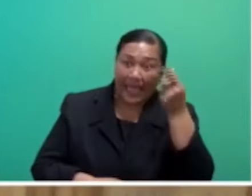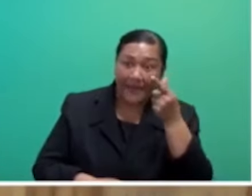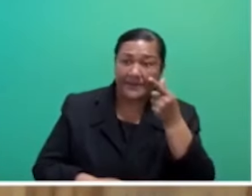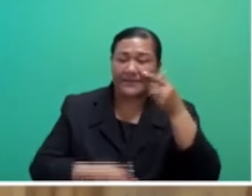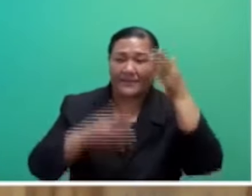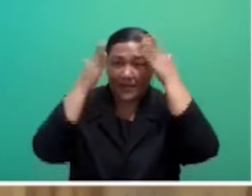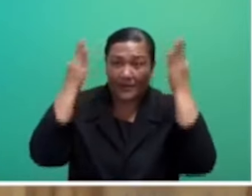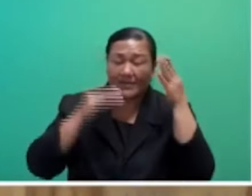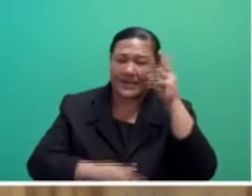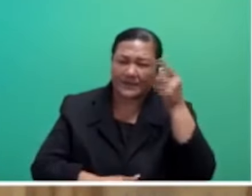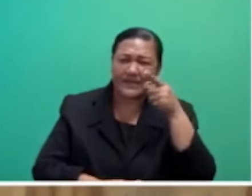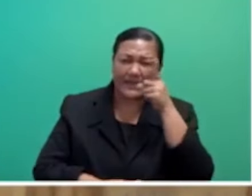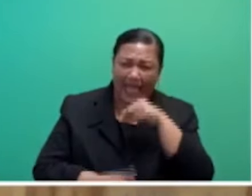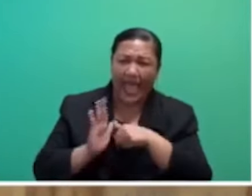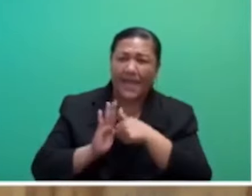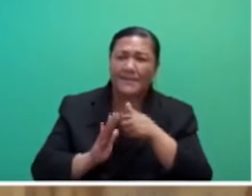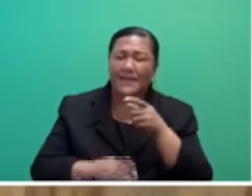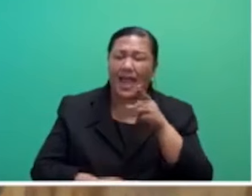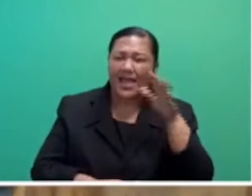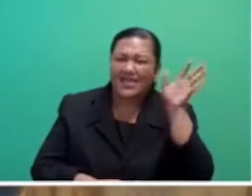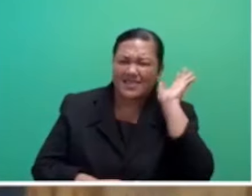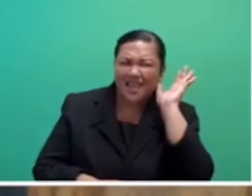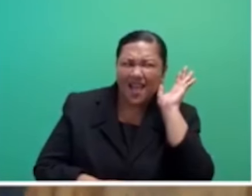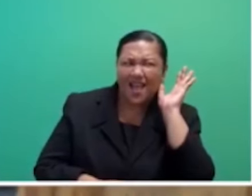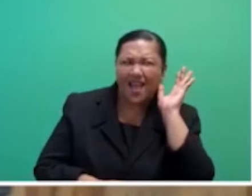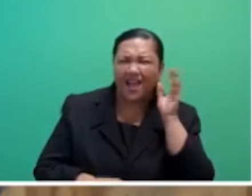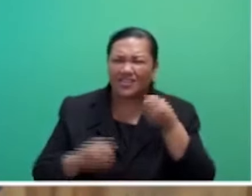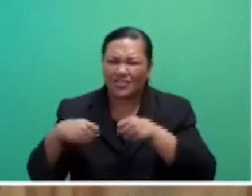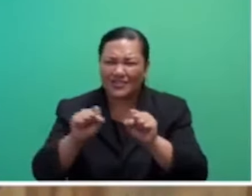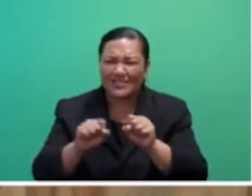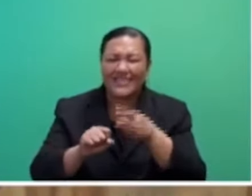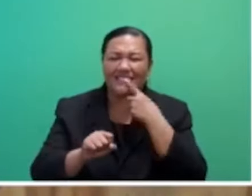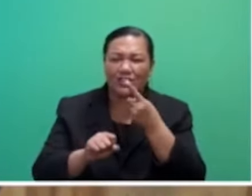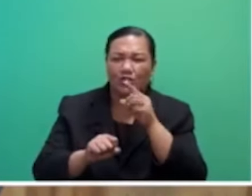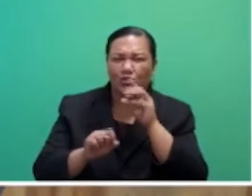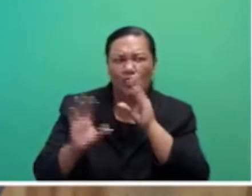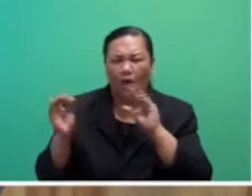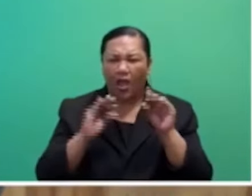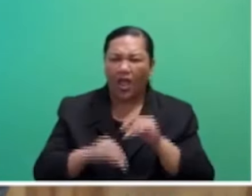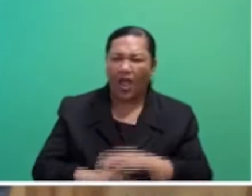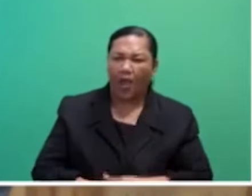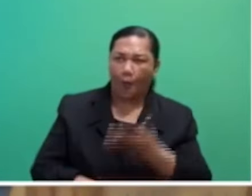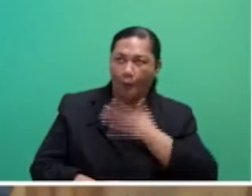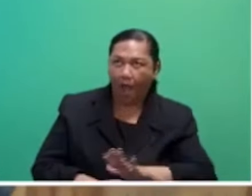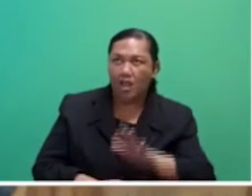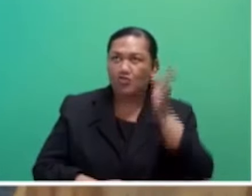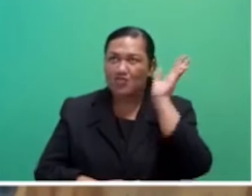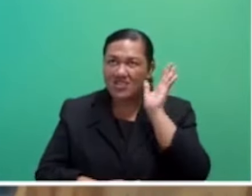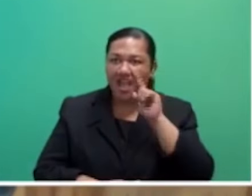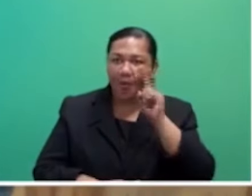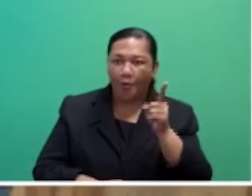we need to accept that some of the promises made during the election campaign will not be fulfilled